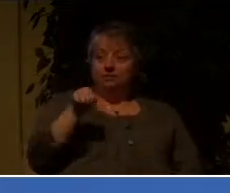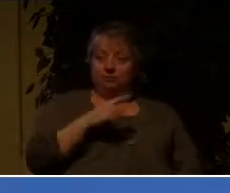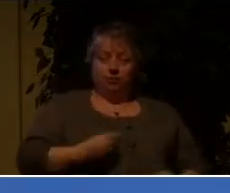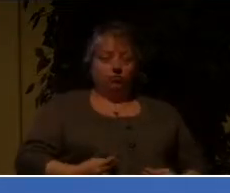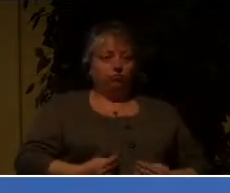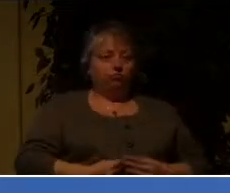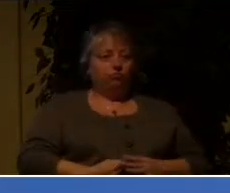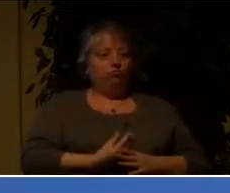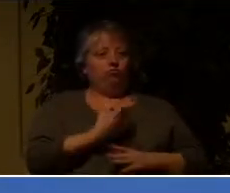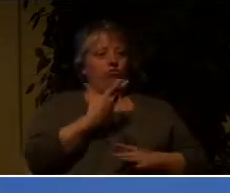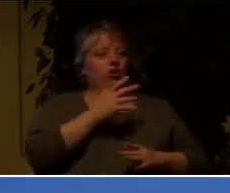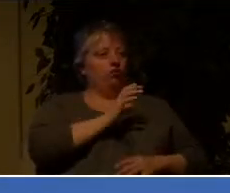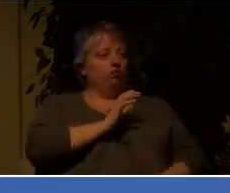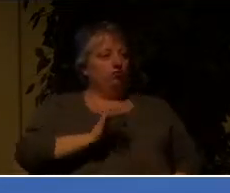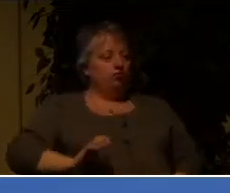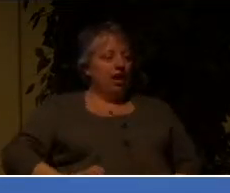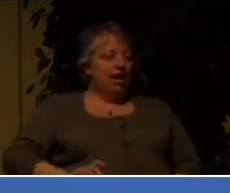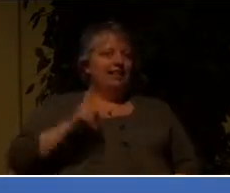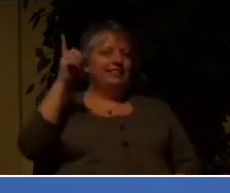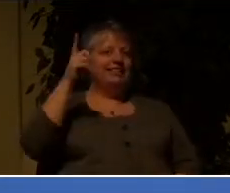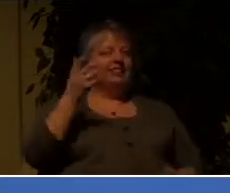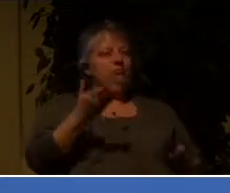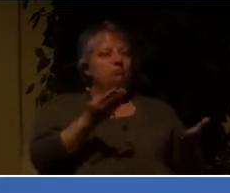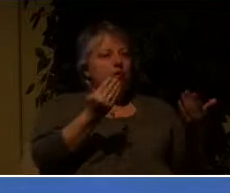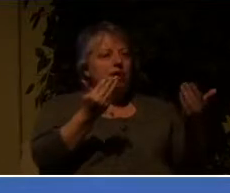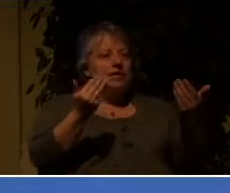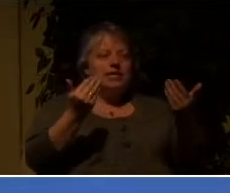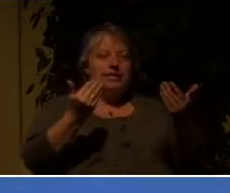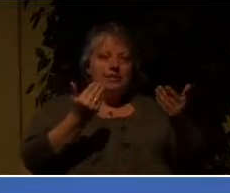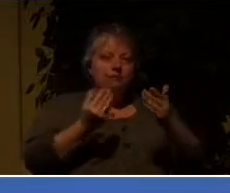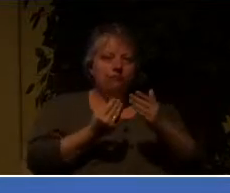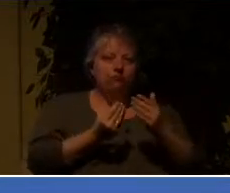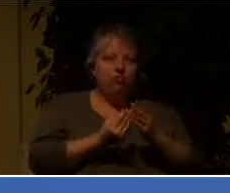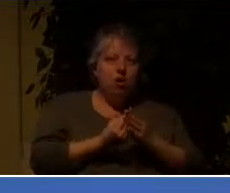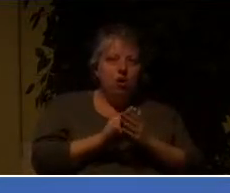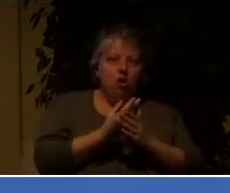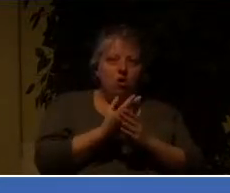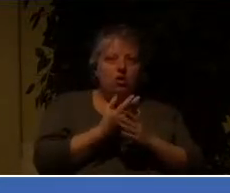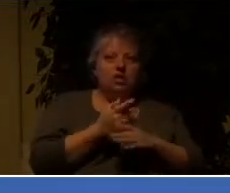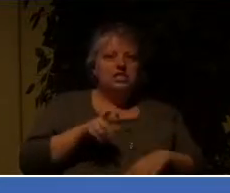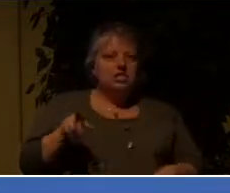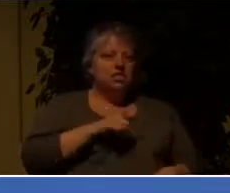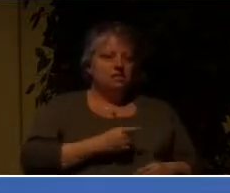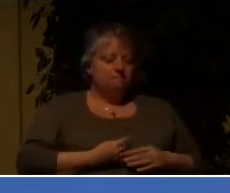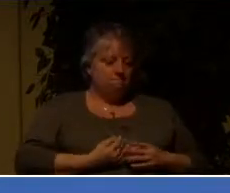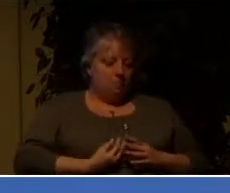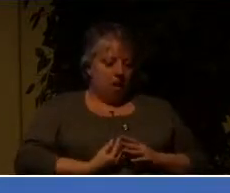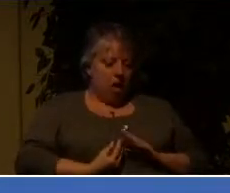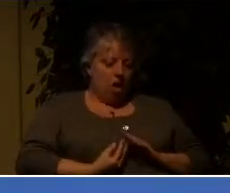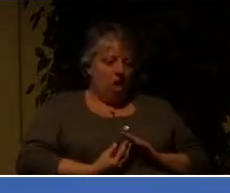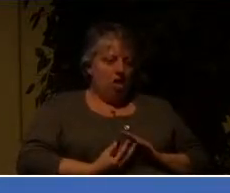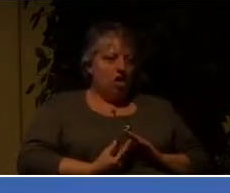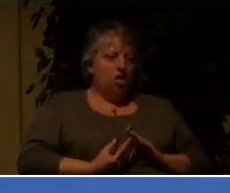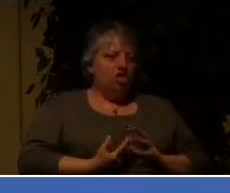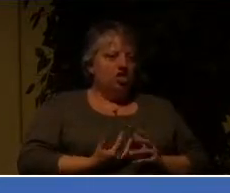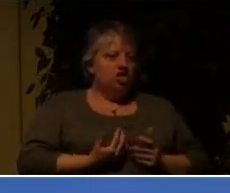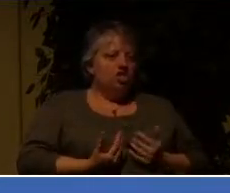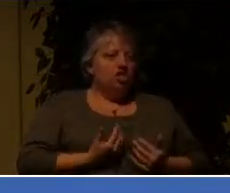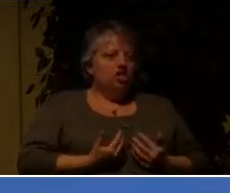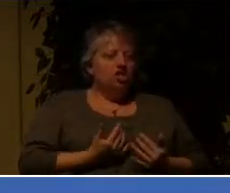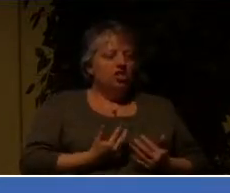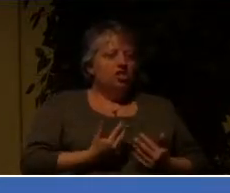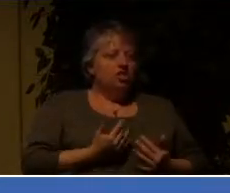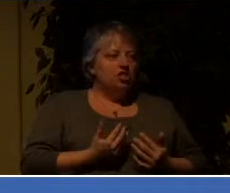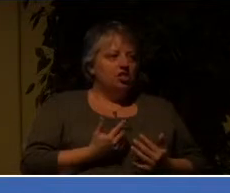this community forward, forward, what is there bubbling up inside?